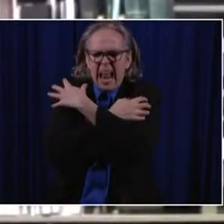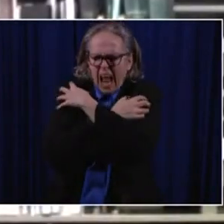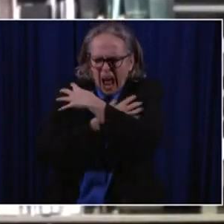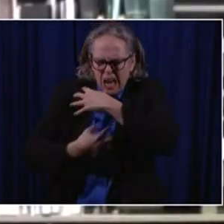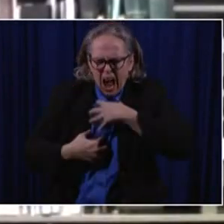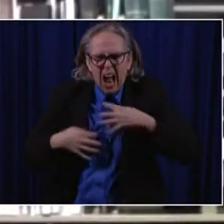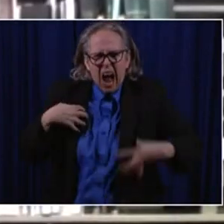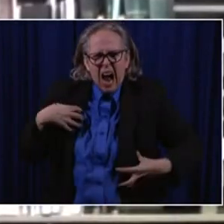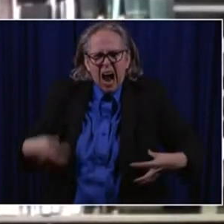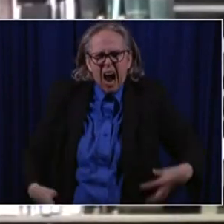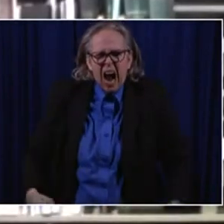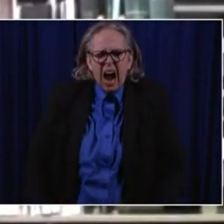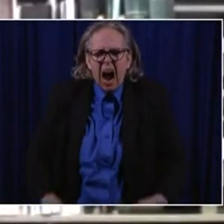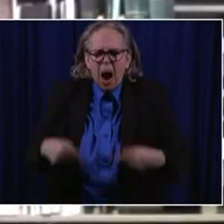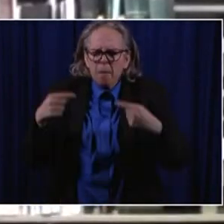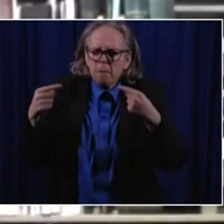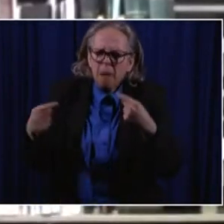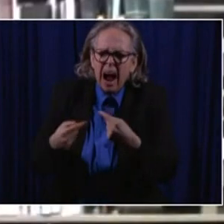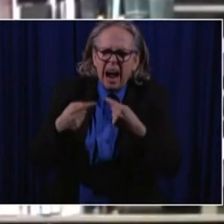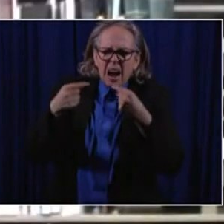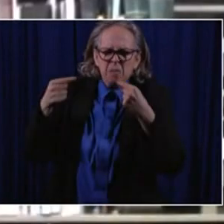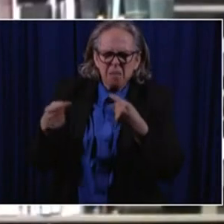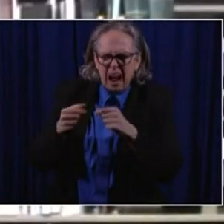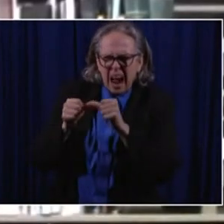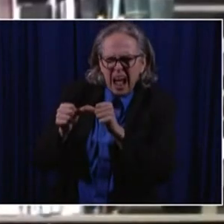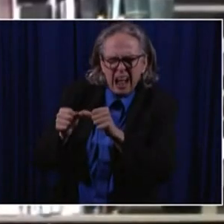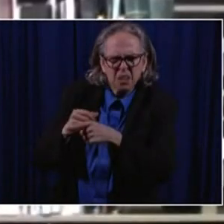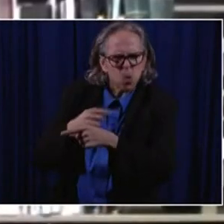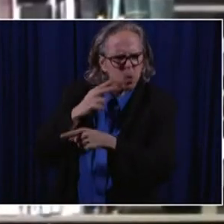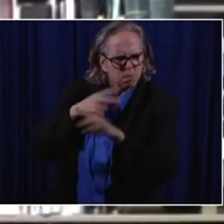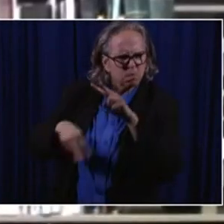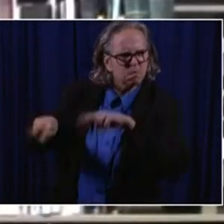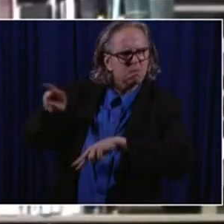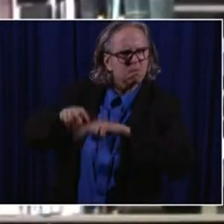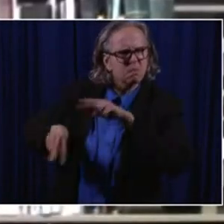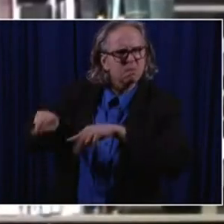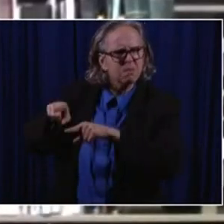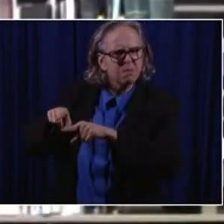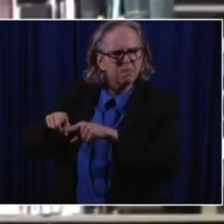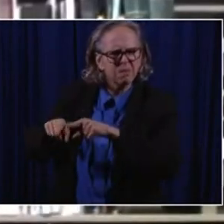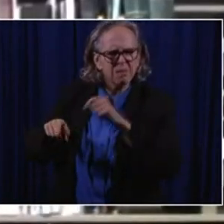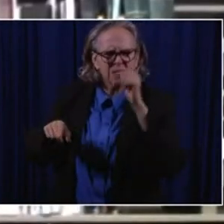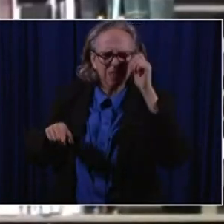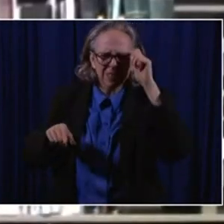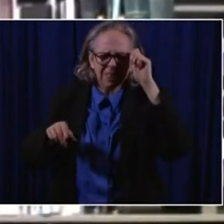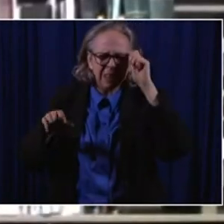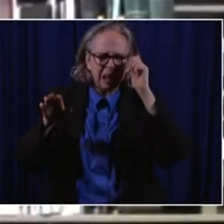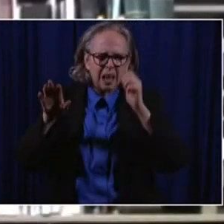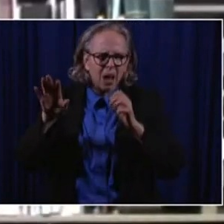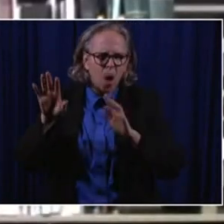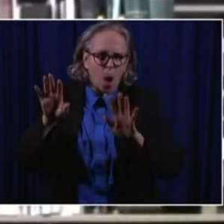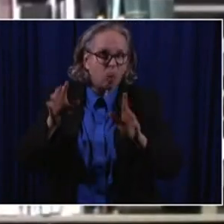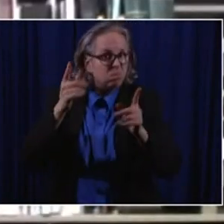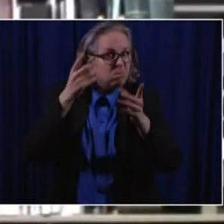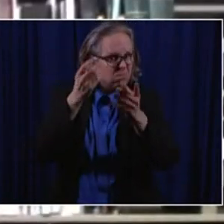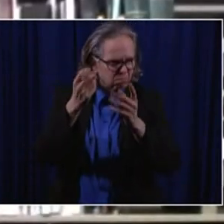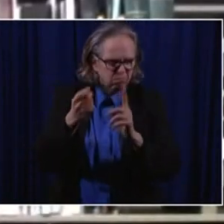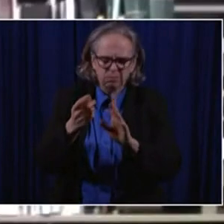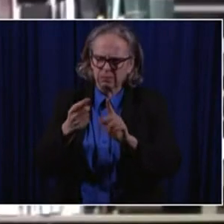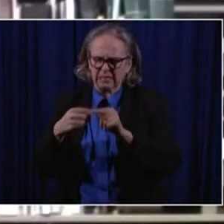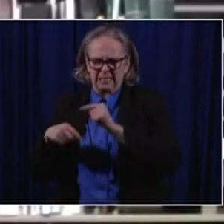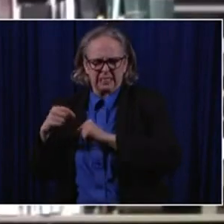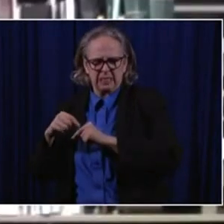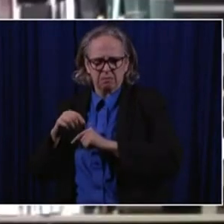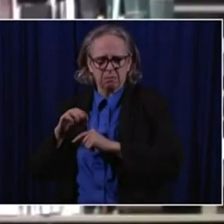probably about, um, day 12 or 13. And for the record, he never lost his sense of taste or smell